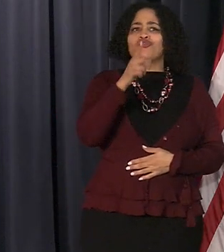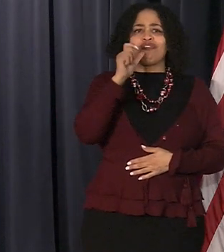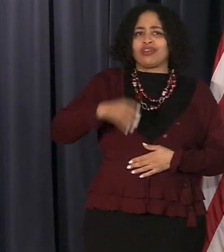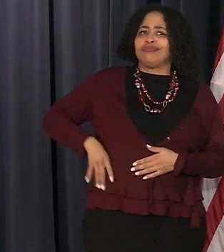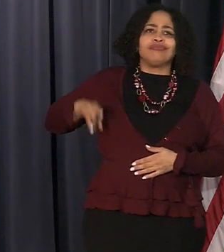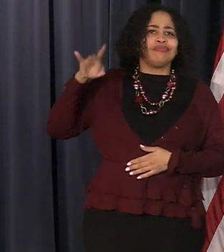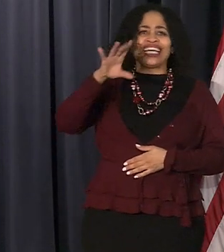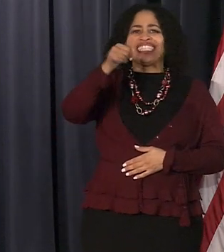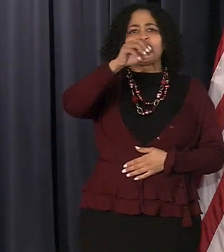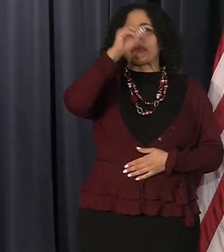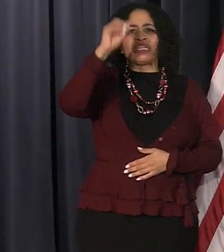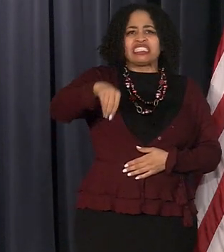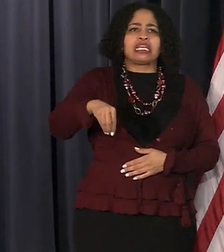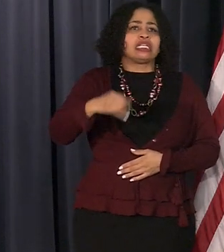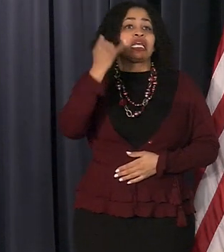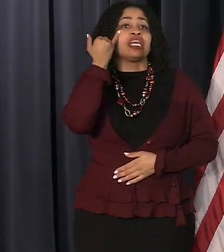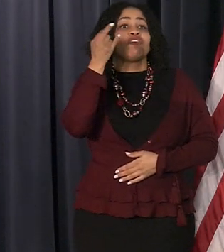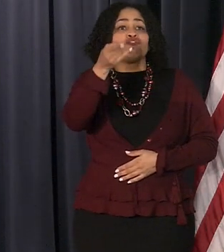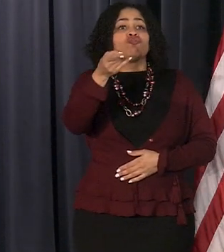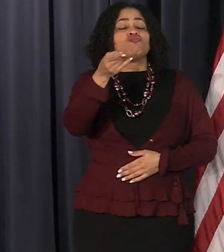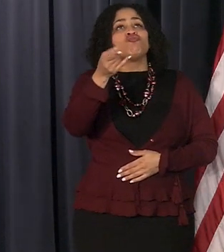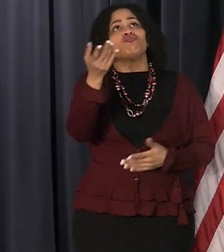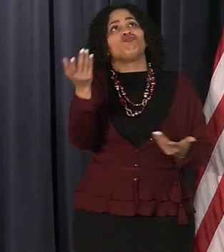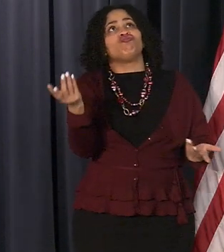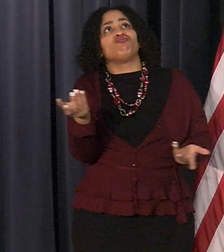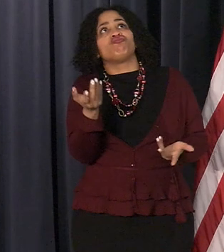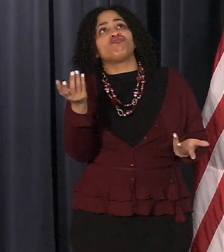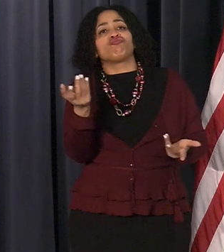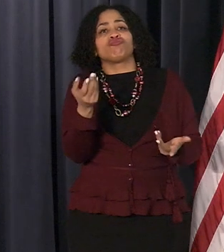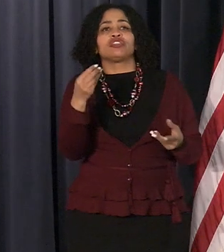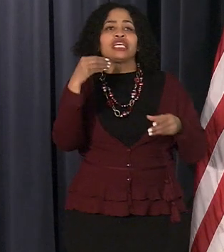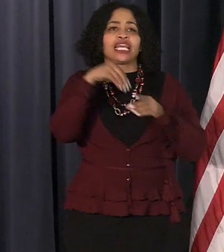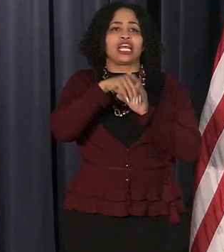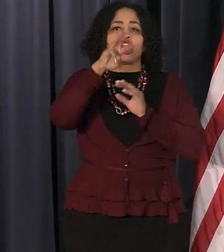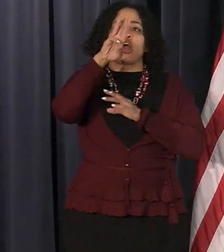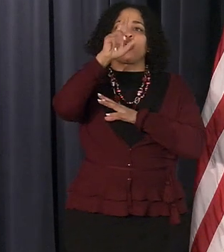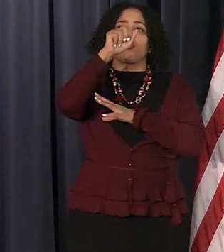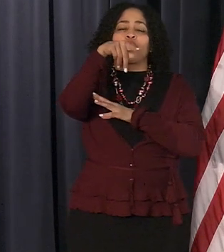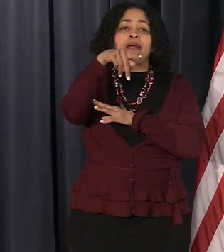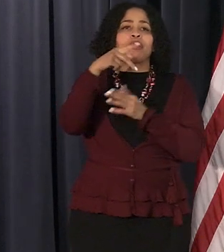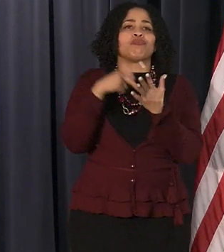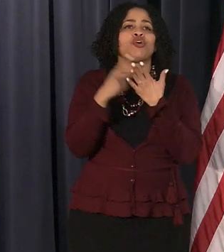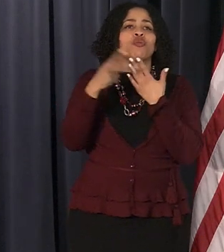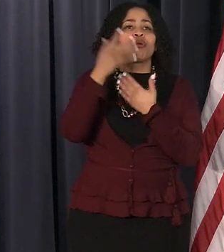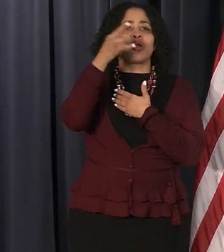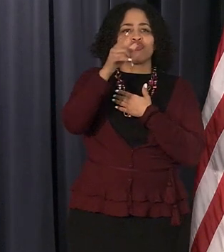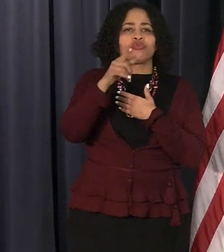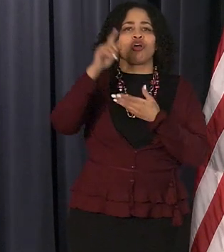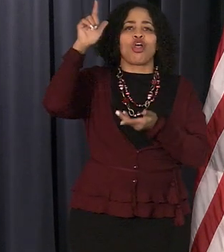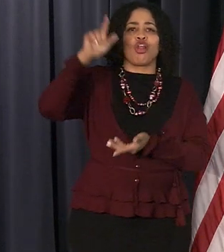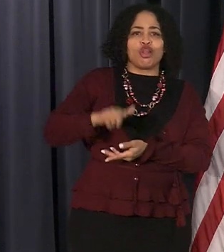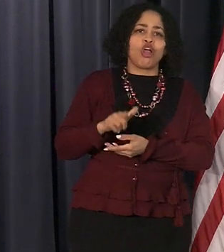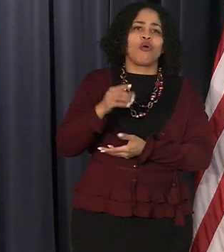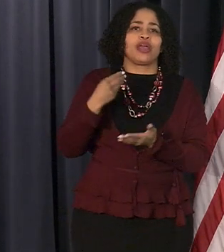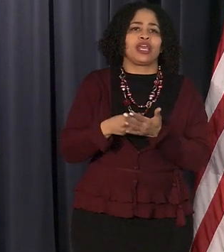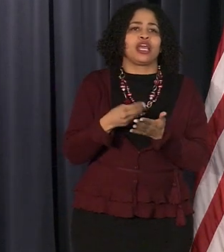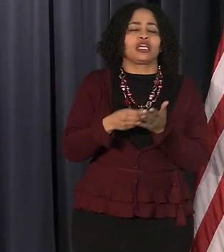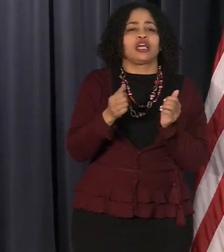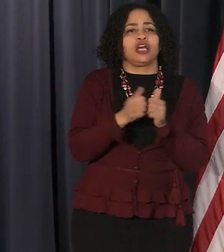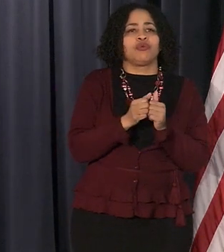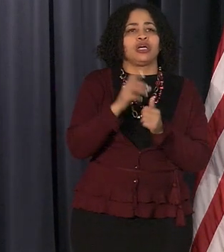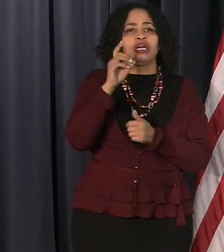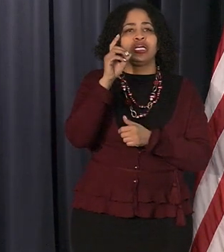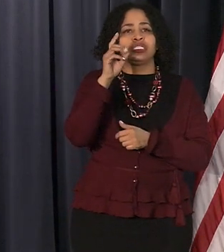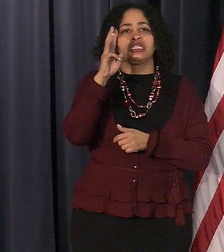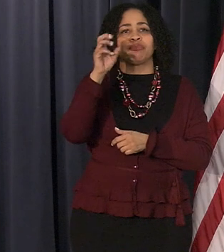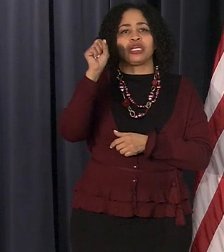even have to pay the 10 percent if you're in the wrap program because you are low income with dwsd so if you